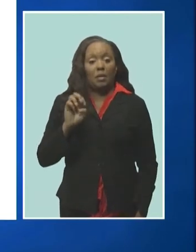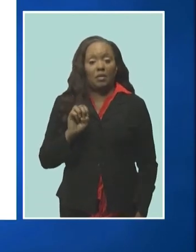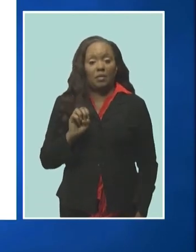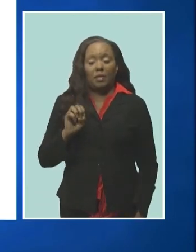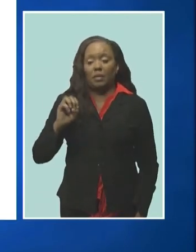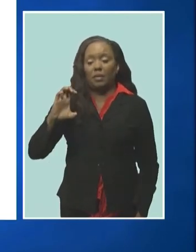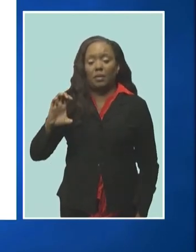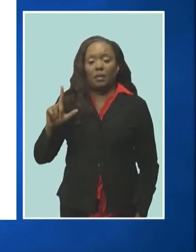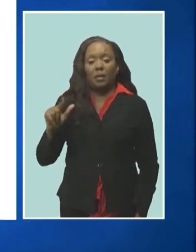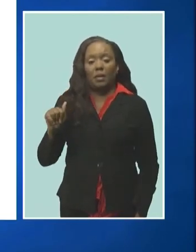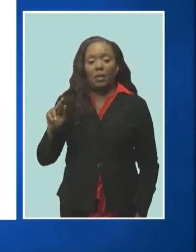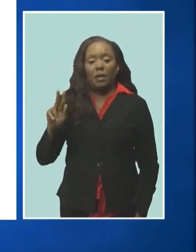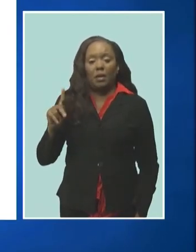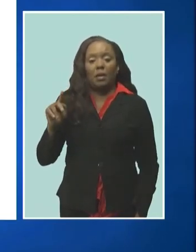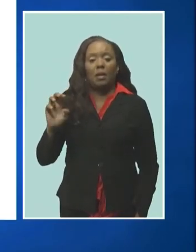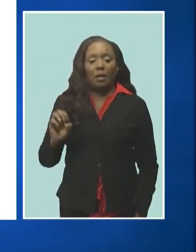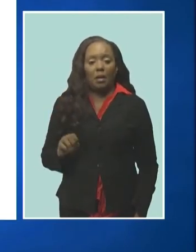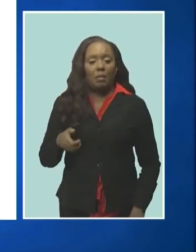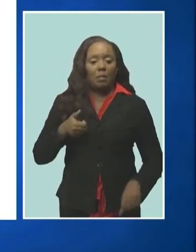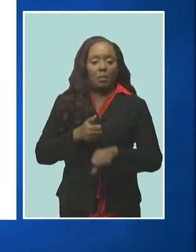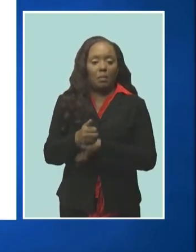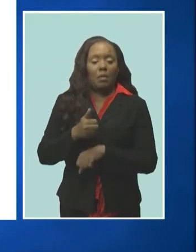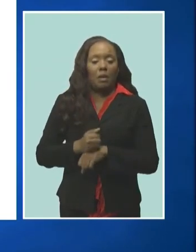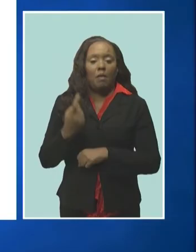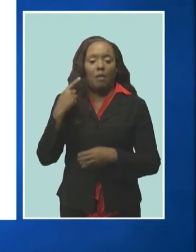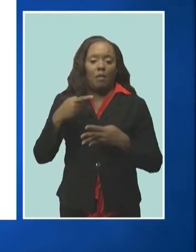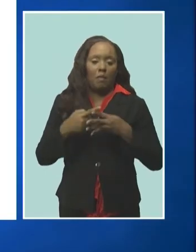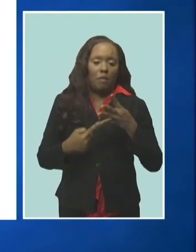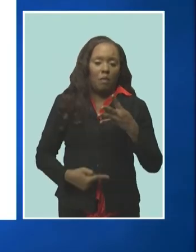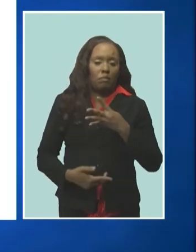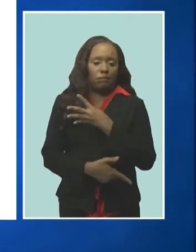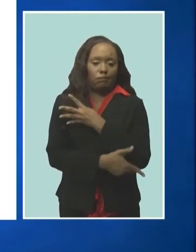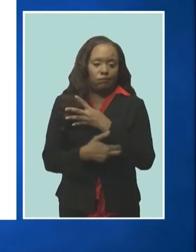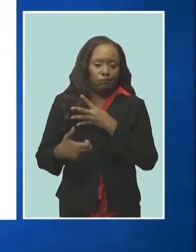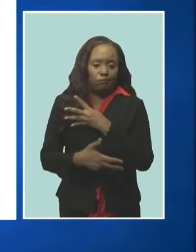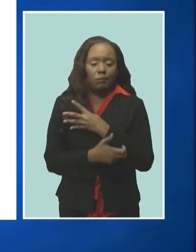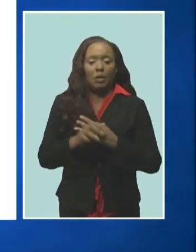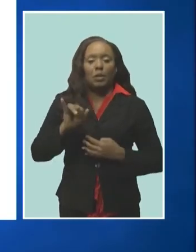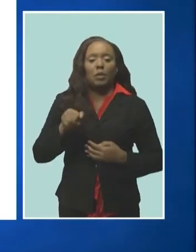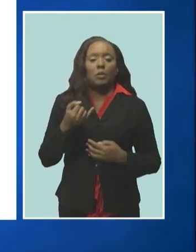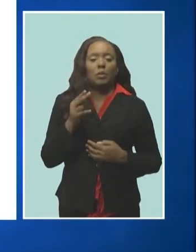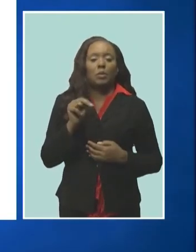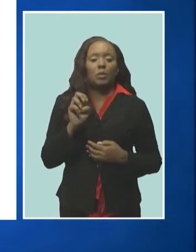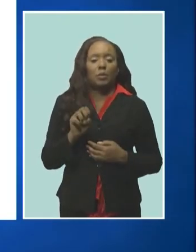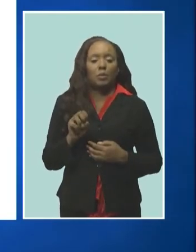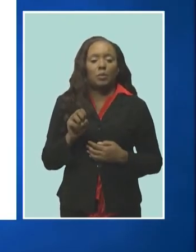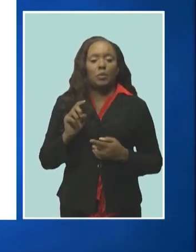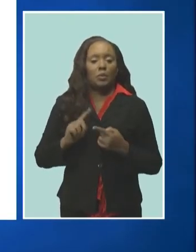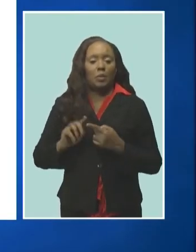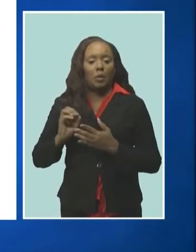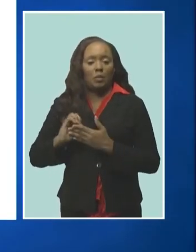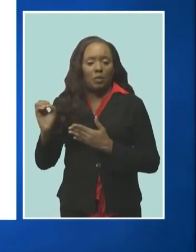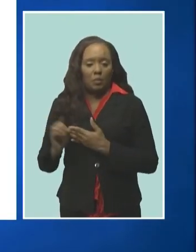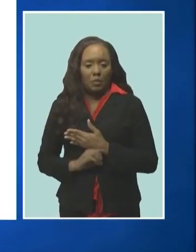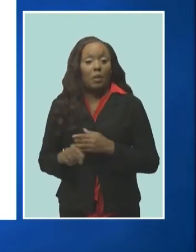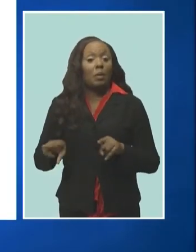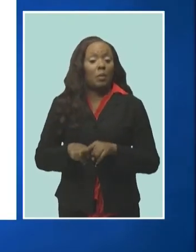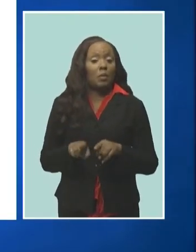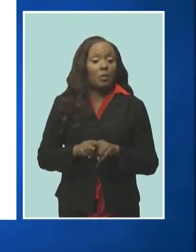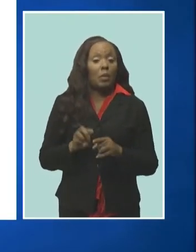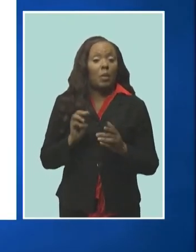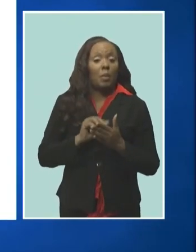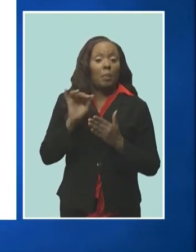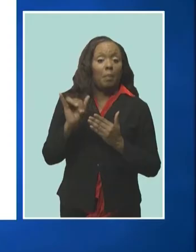four counts of burglary between june and october this year he's also facing a charge of theft between may 31st and june